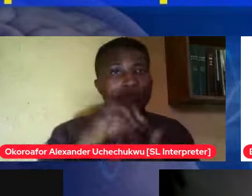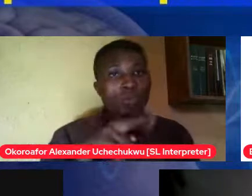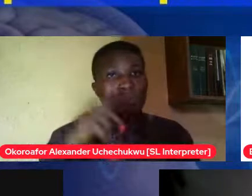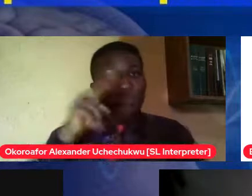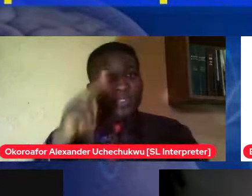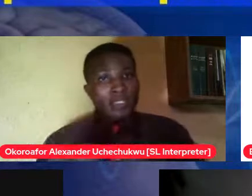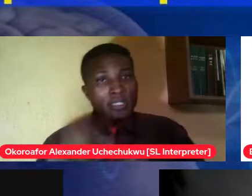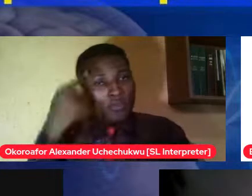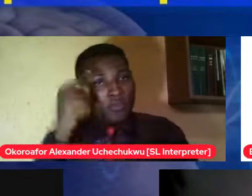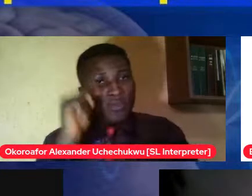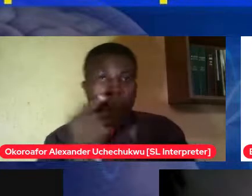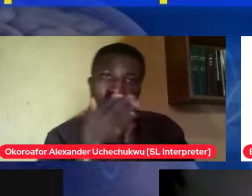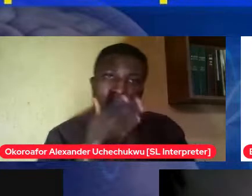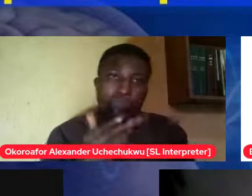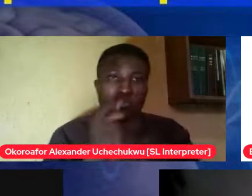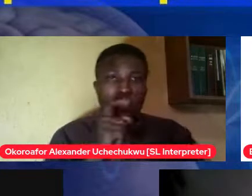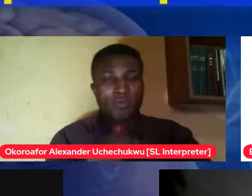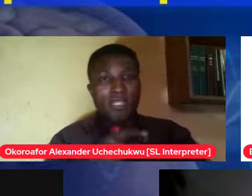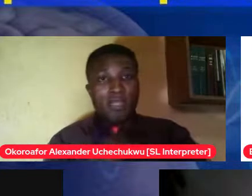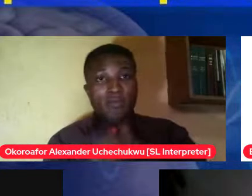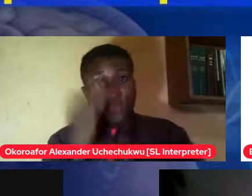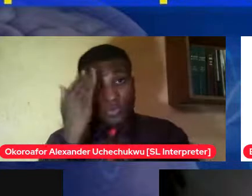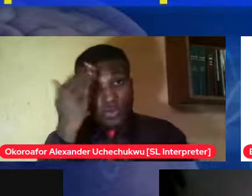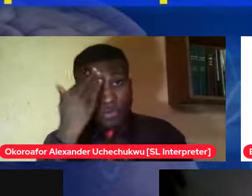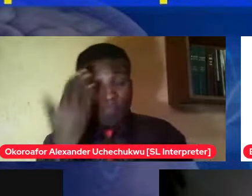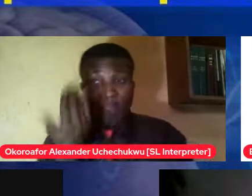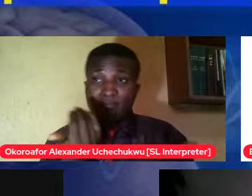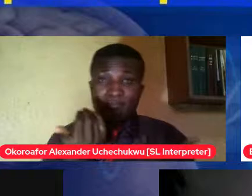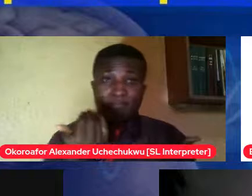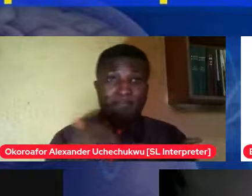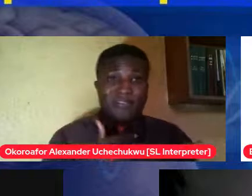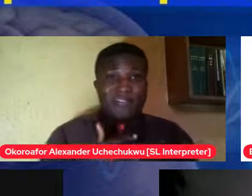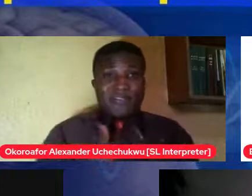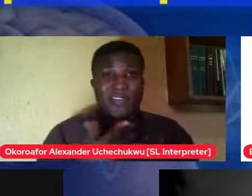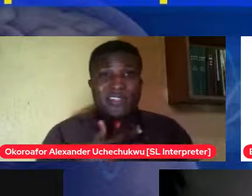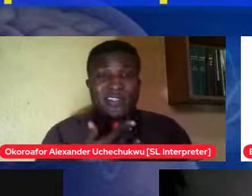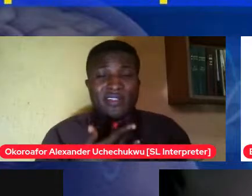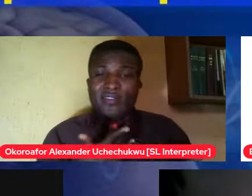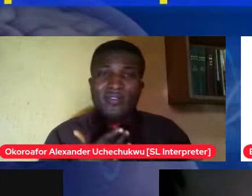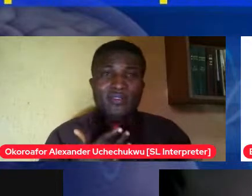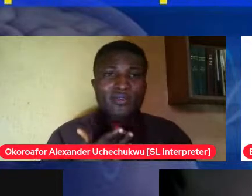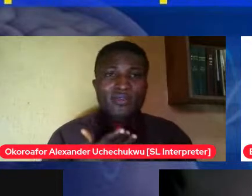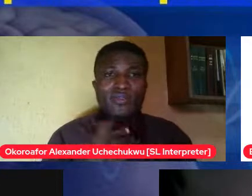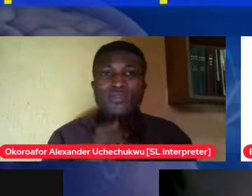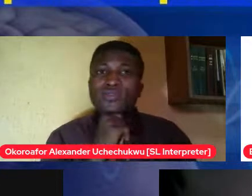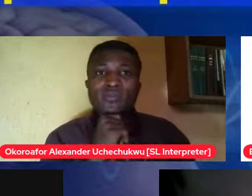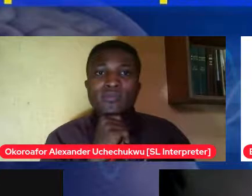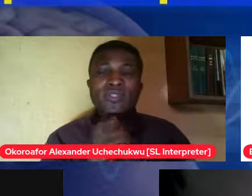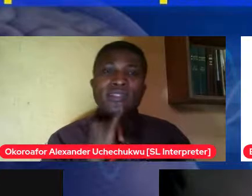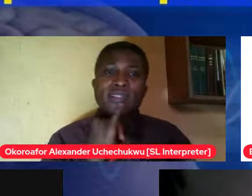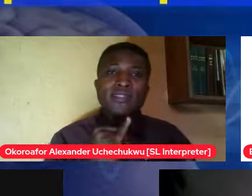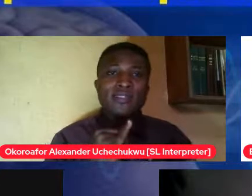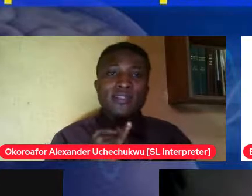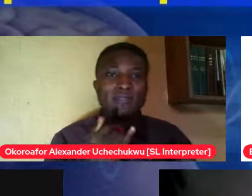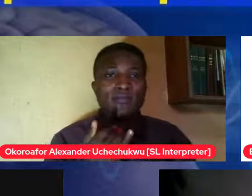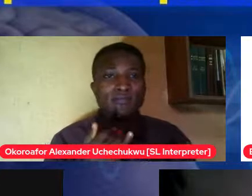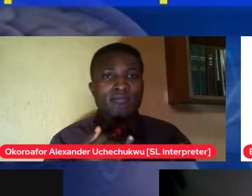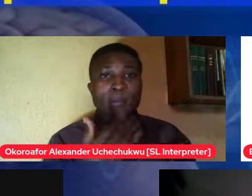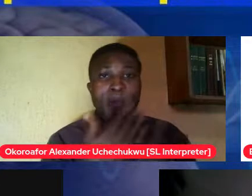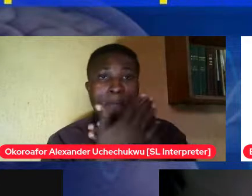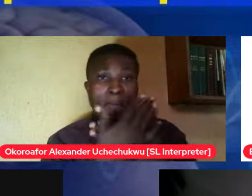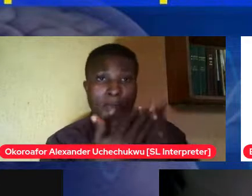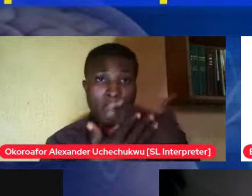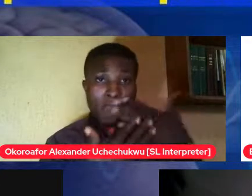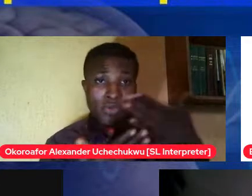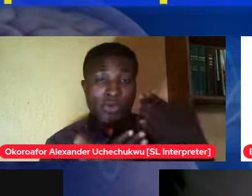you know arousal does not the penis will stand his blood vessels his blood vessels that just is channel